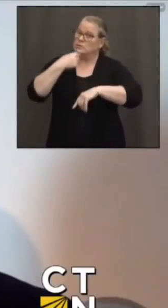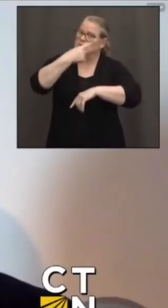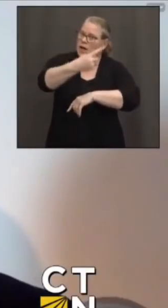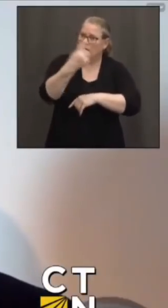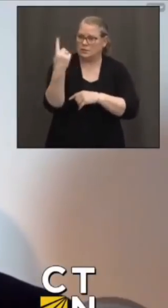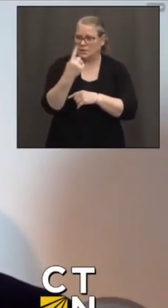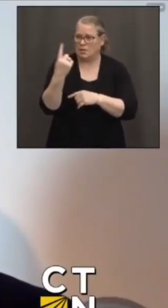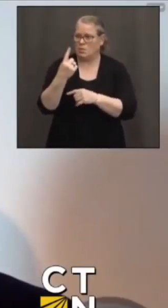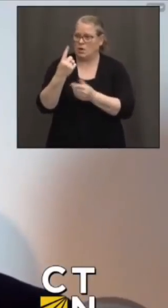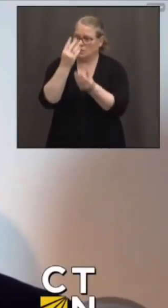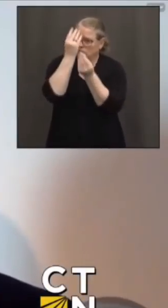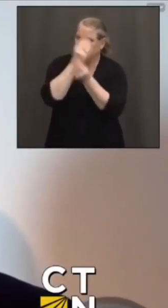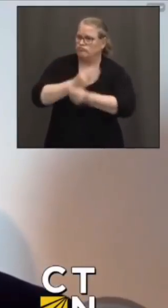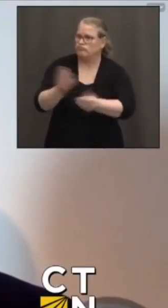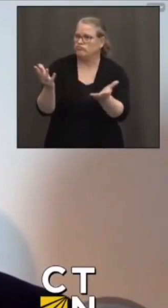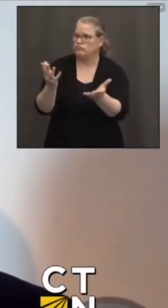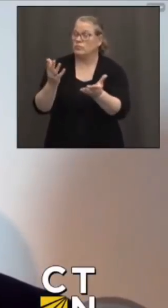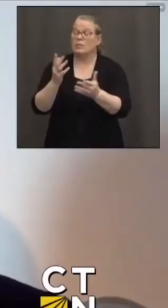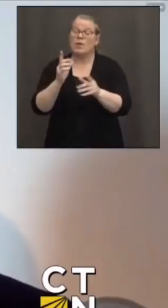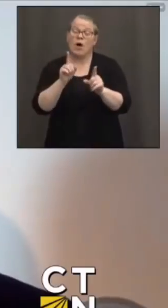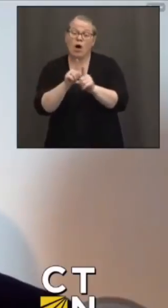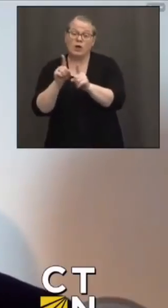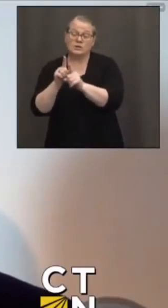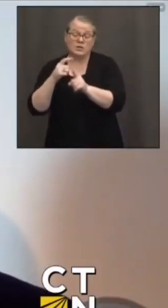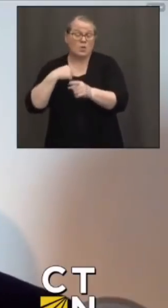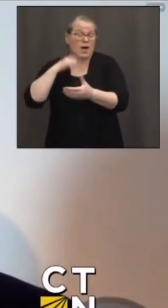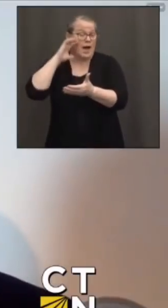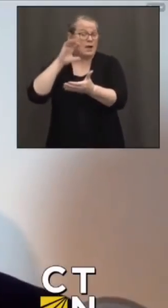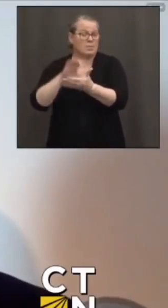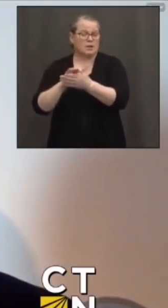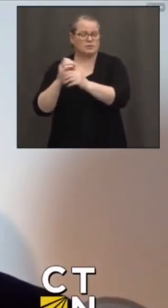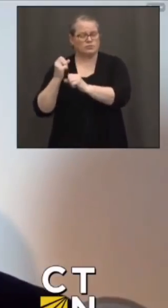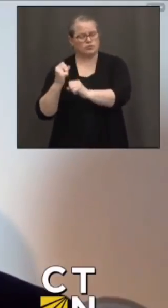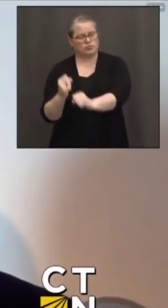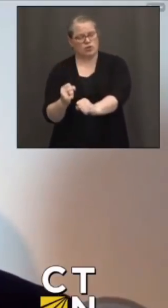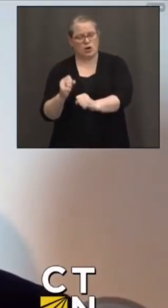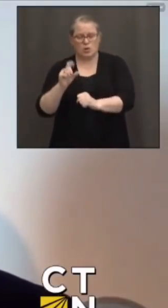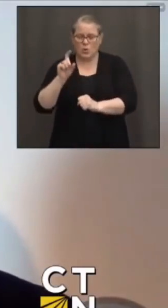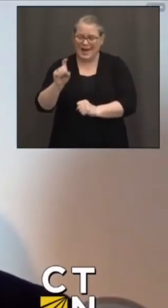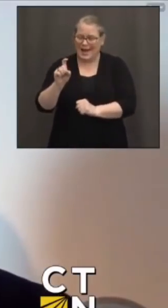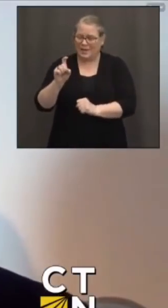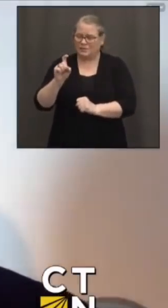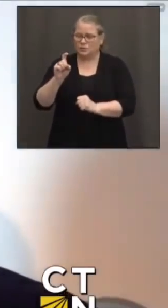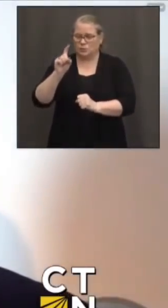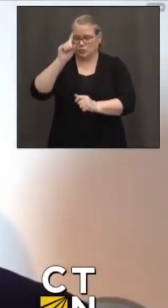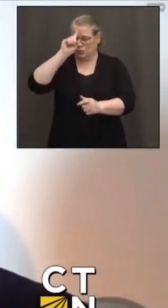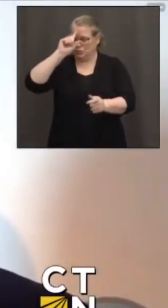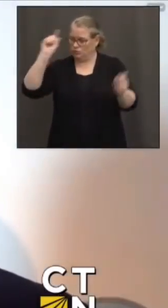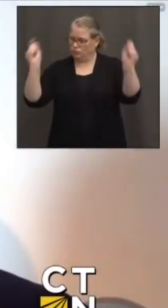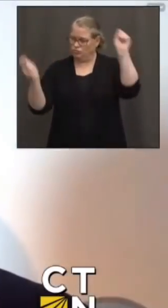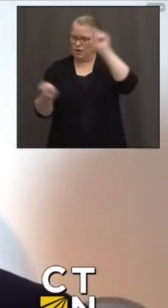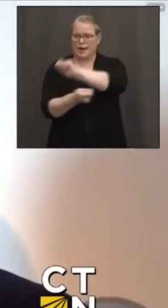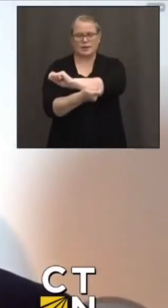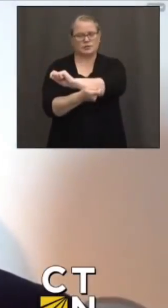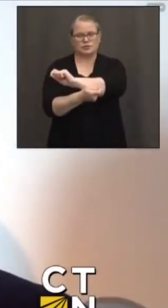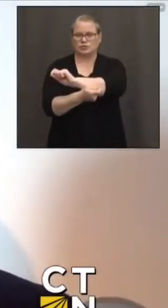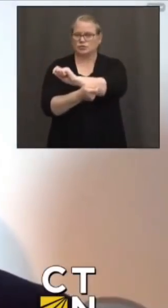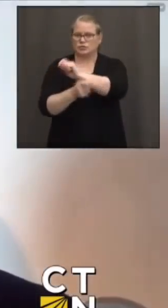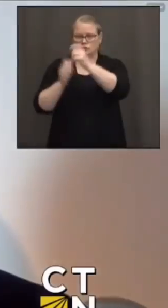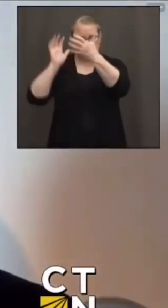to that, I believe that we have to return to a kind of civil